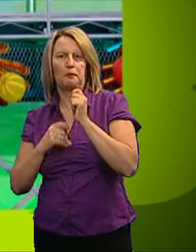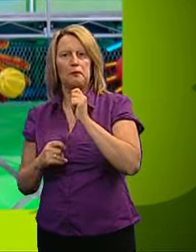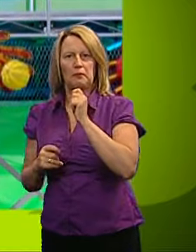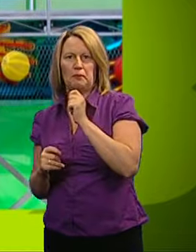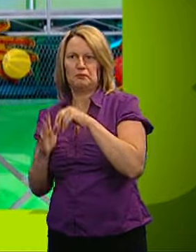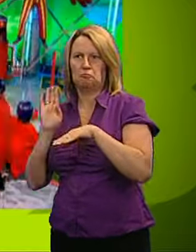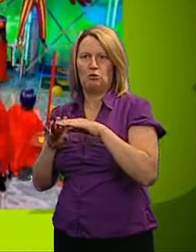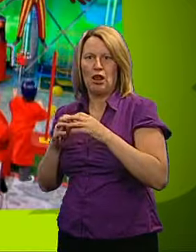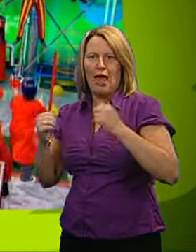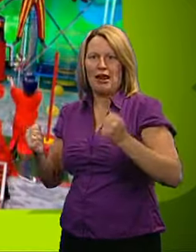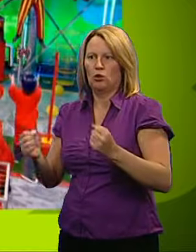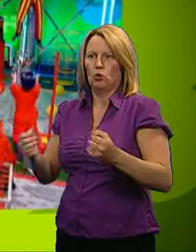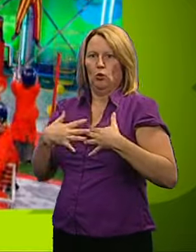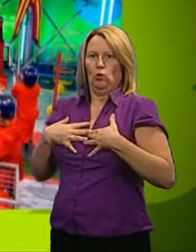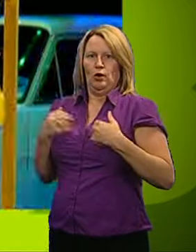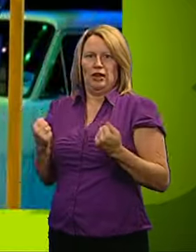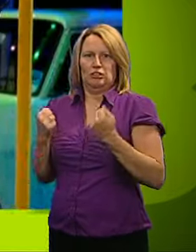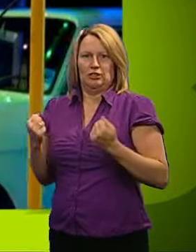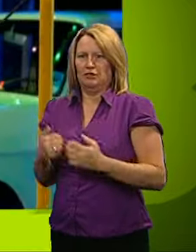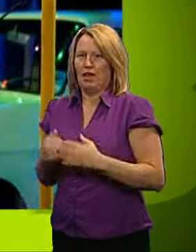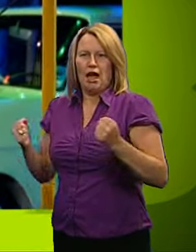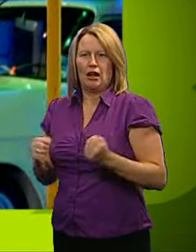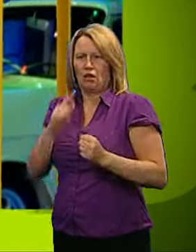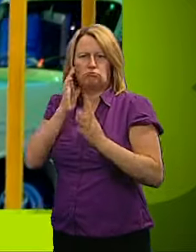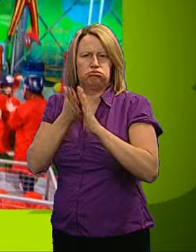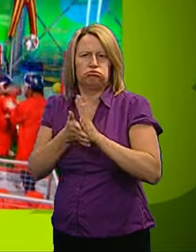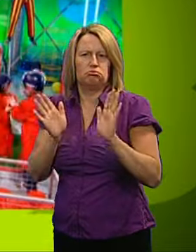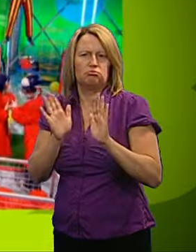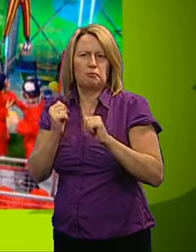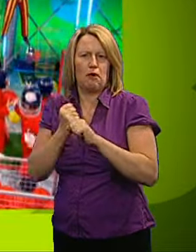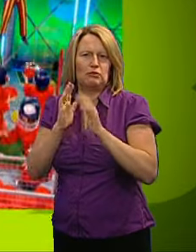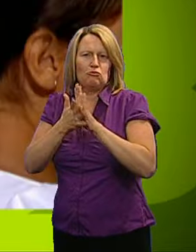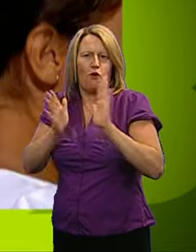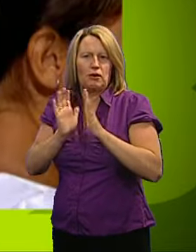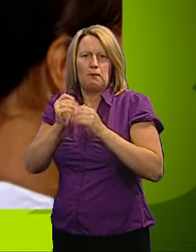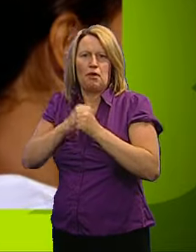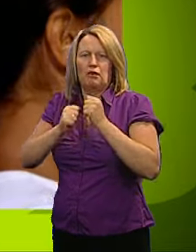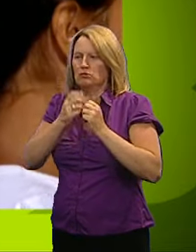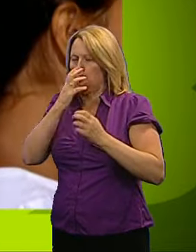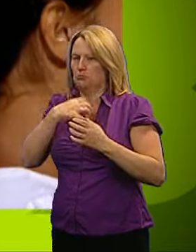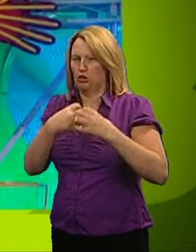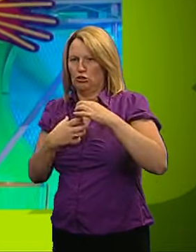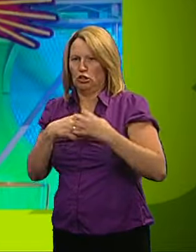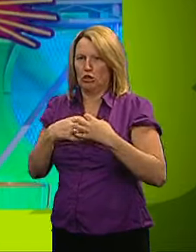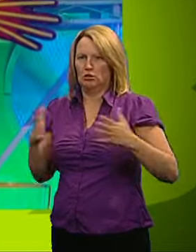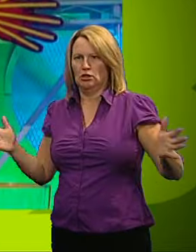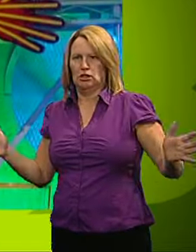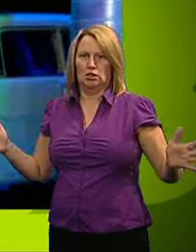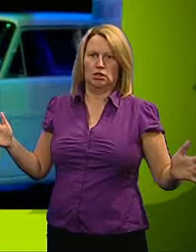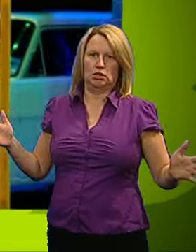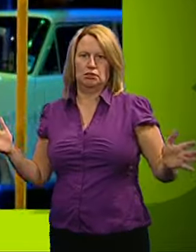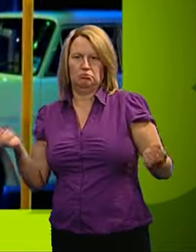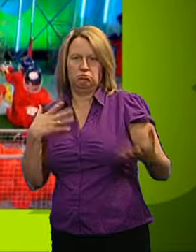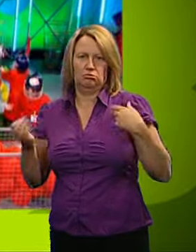energy transfer, isn't it? That's right, energy can never be made or destroyed. It just changes from one form to another. So, as the teams pull back their